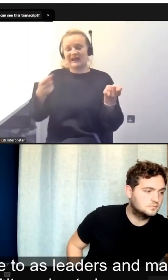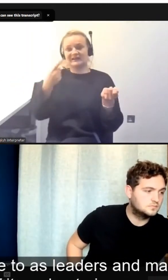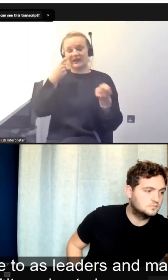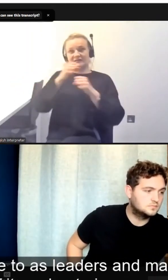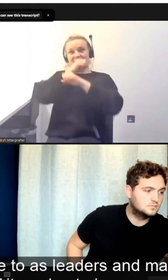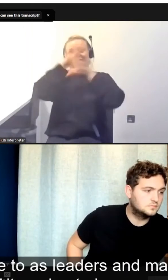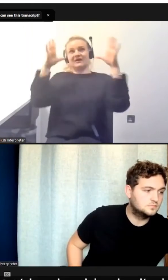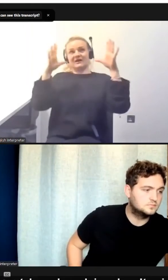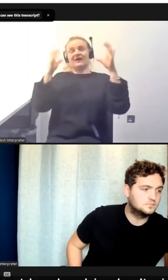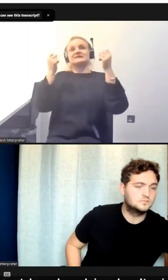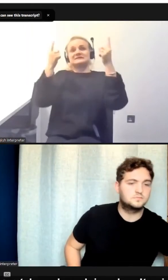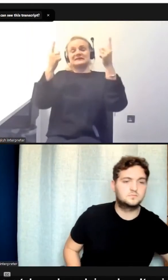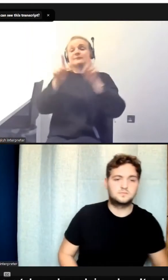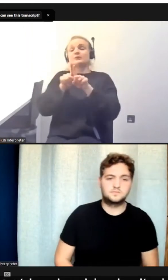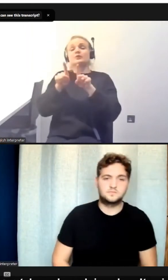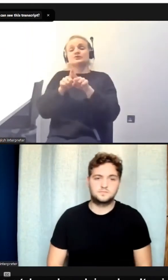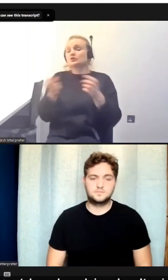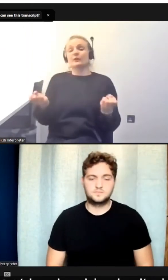not give up.